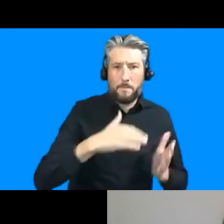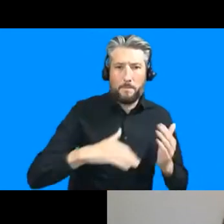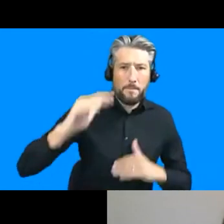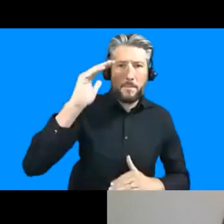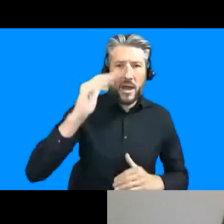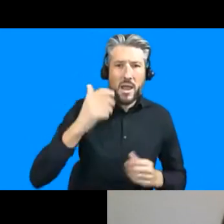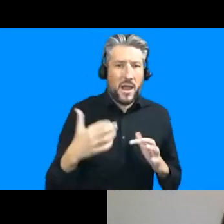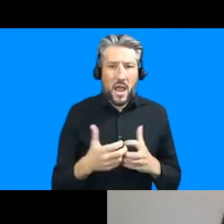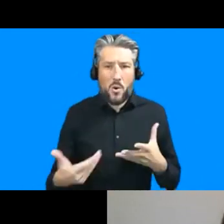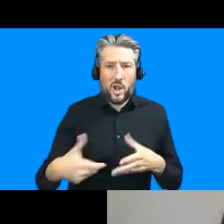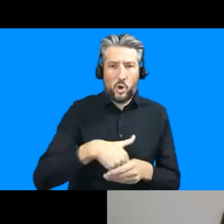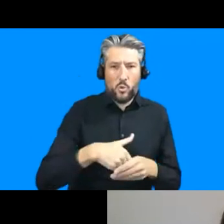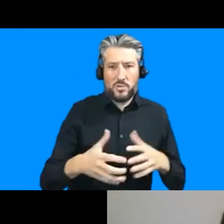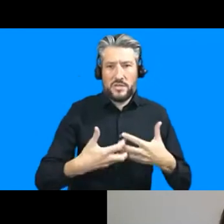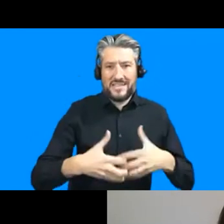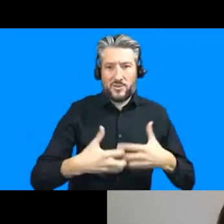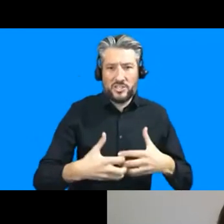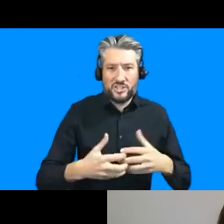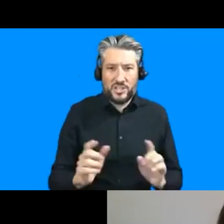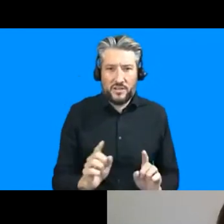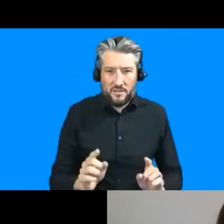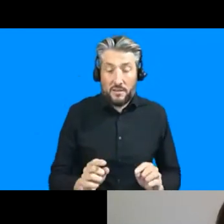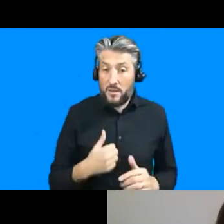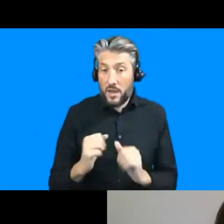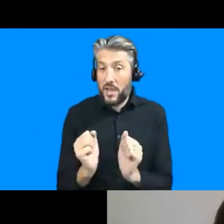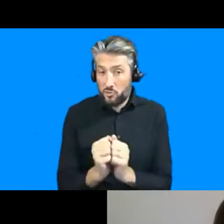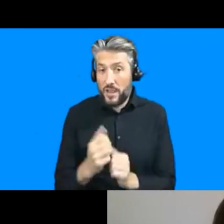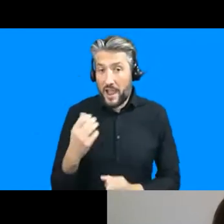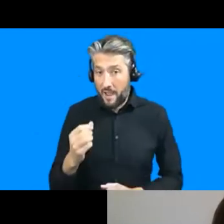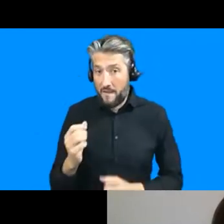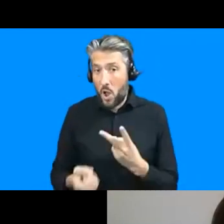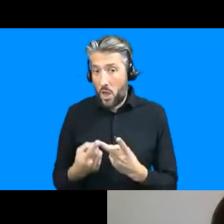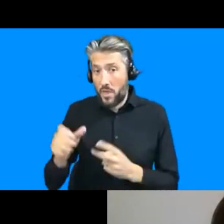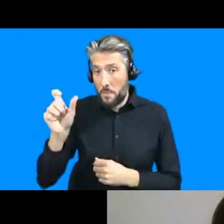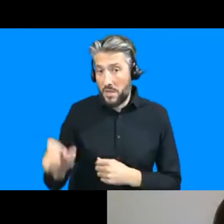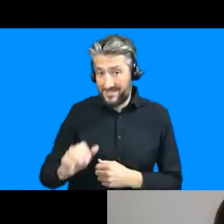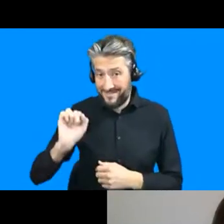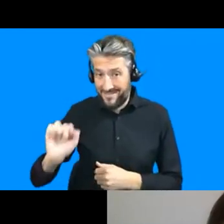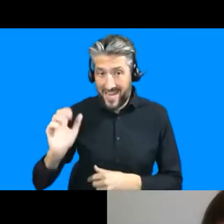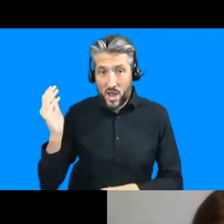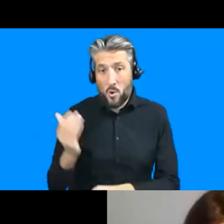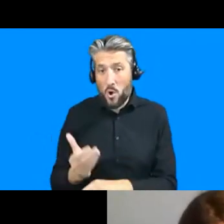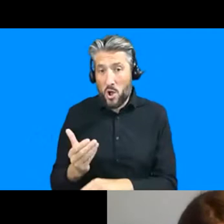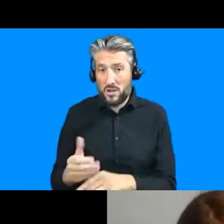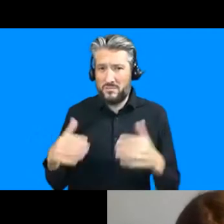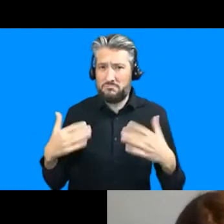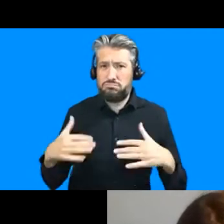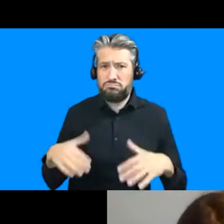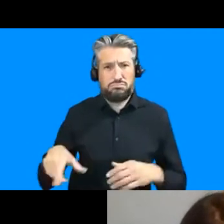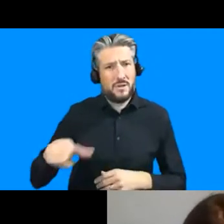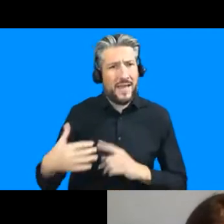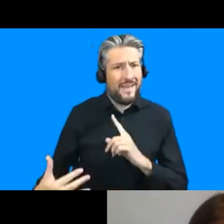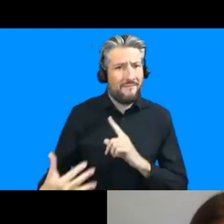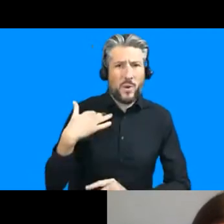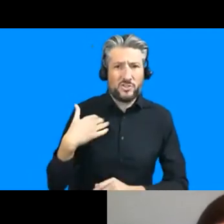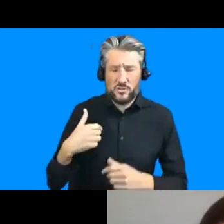uh and i agree iona's work is has been really influential in this regard and i again i recommend that people pick up uh her